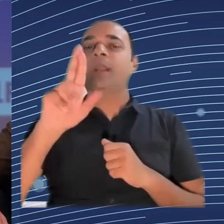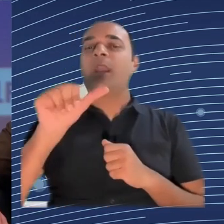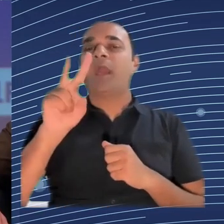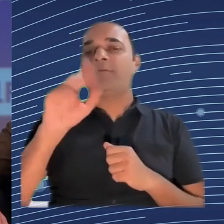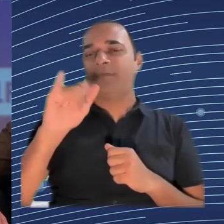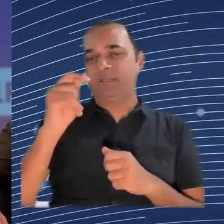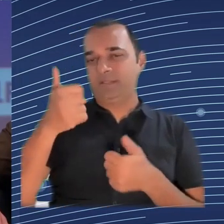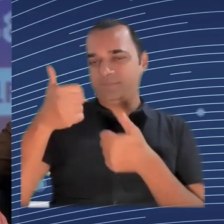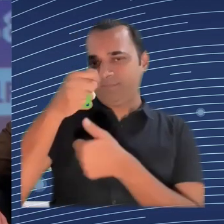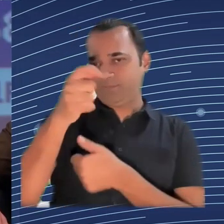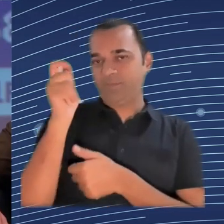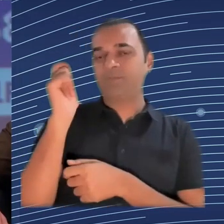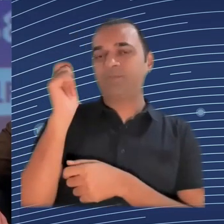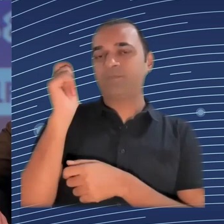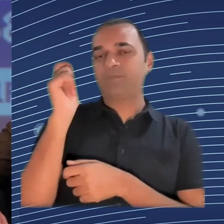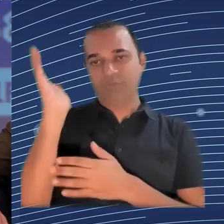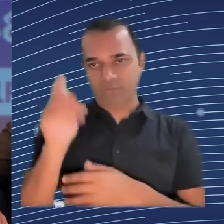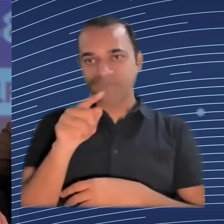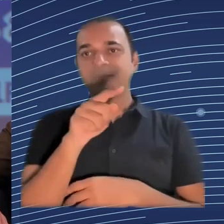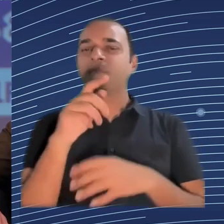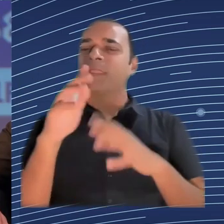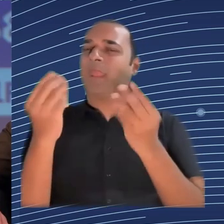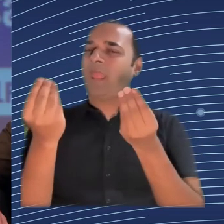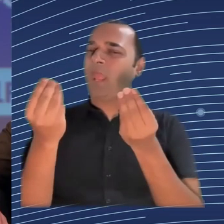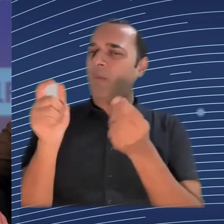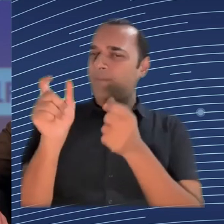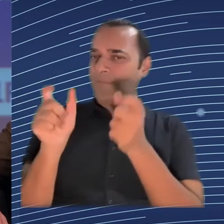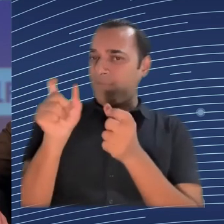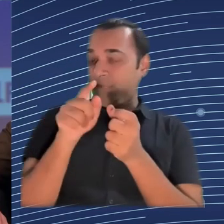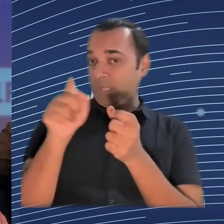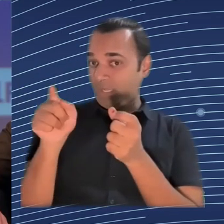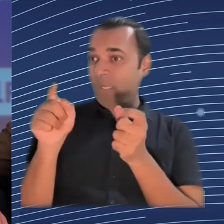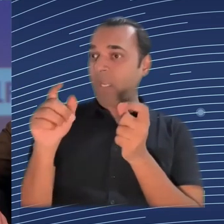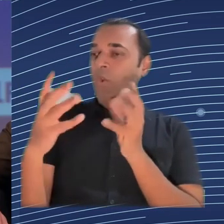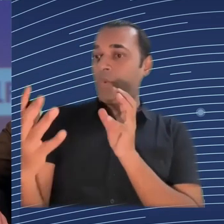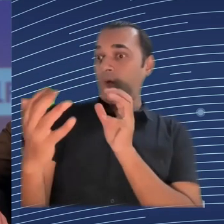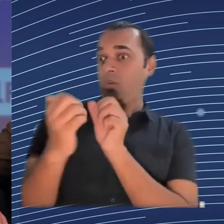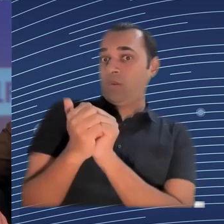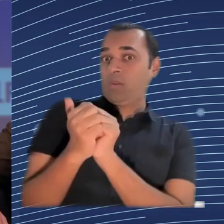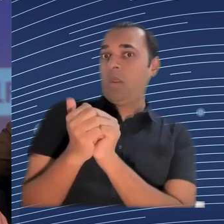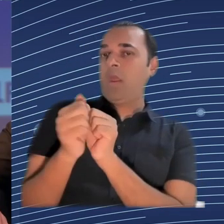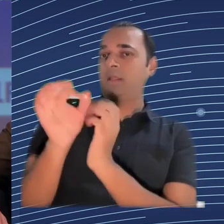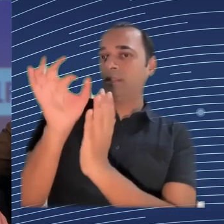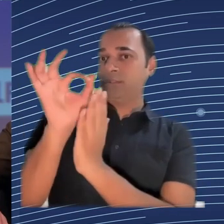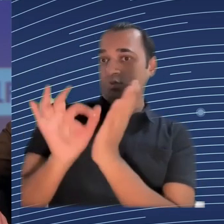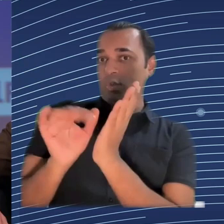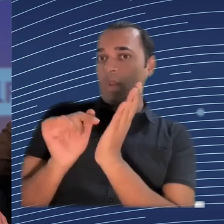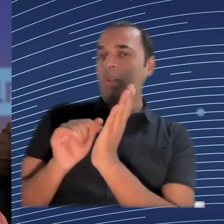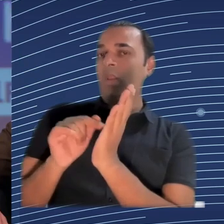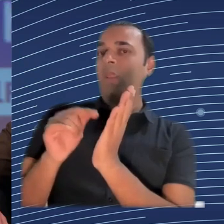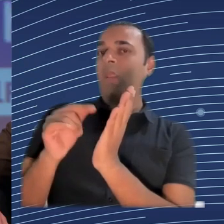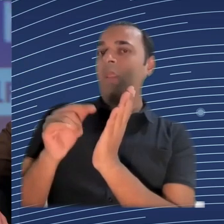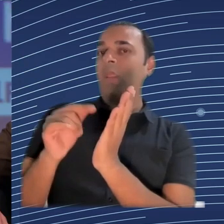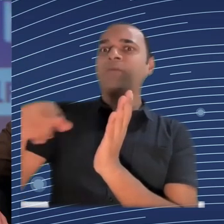technical skills are not necessarily what is most needed. And so I just, I want to highlight this point by maybe raising the